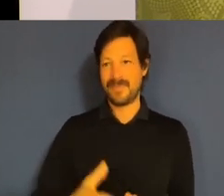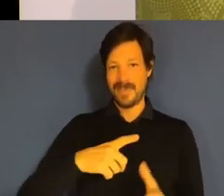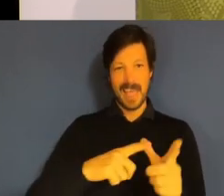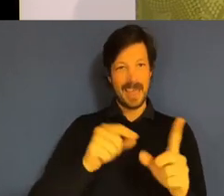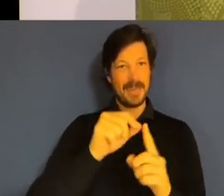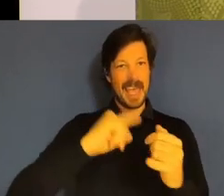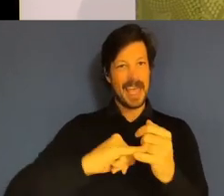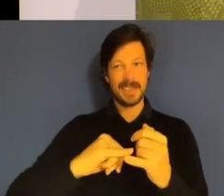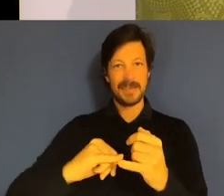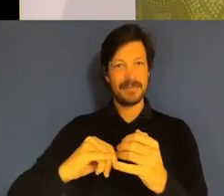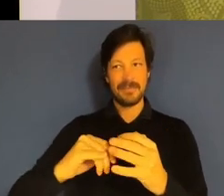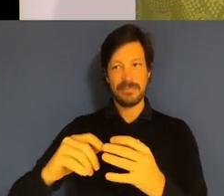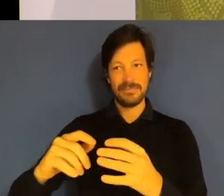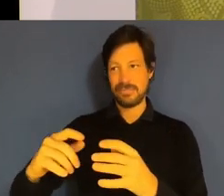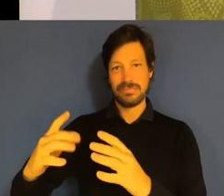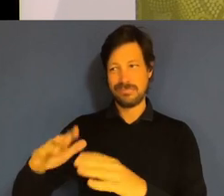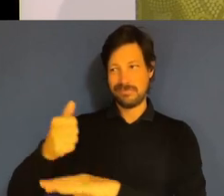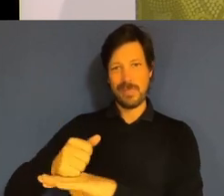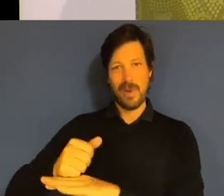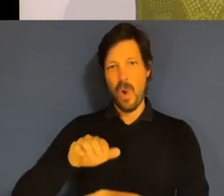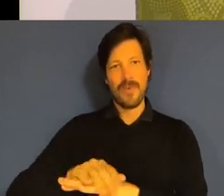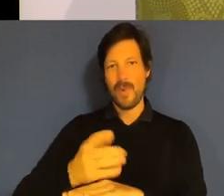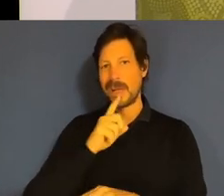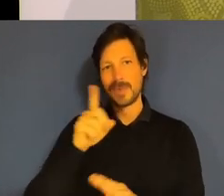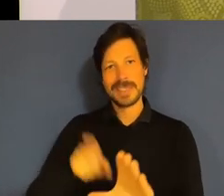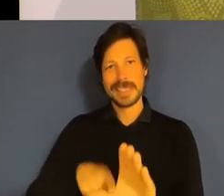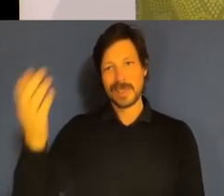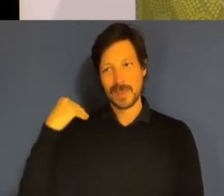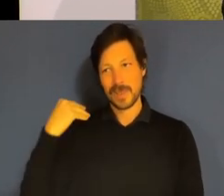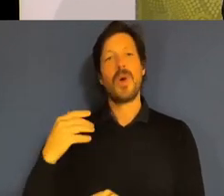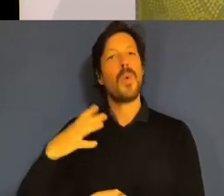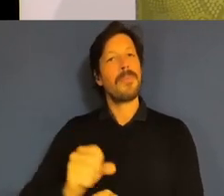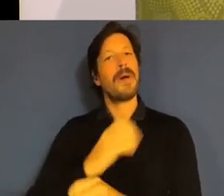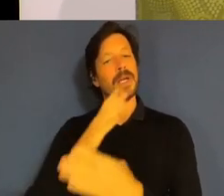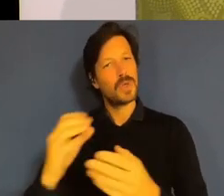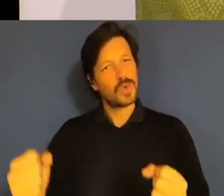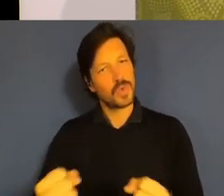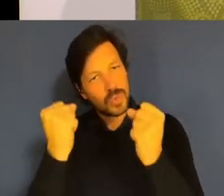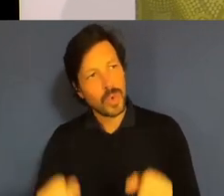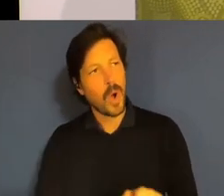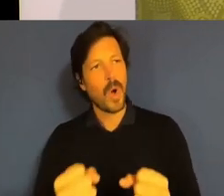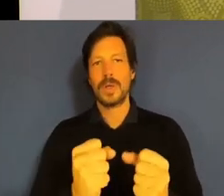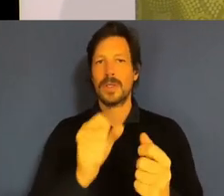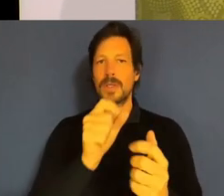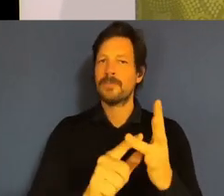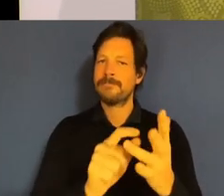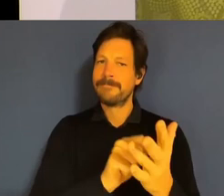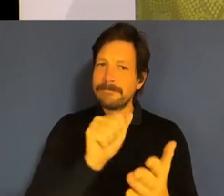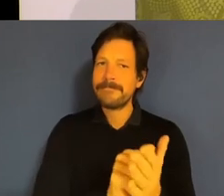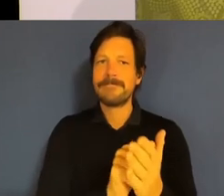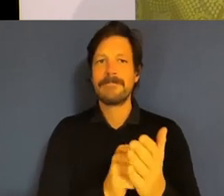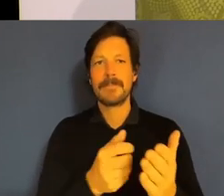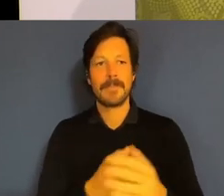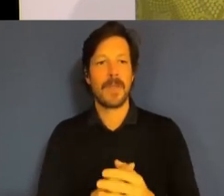over more than a century, is protected and strengthened and able to perform the role that our democracy and the people of Australia